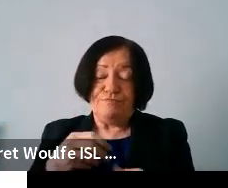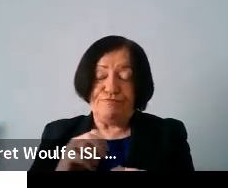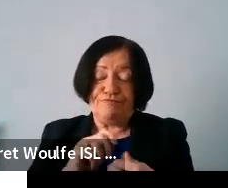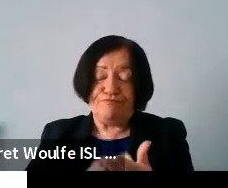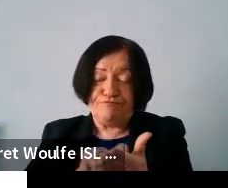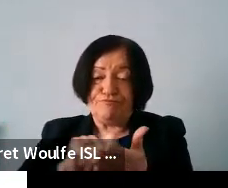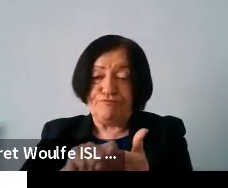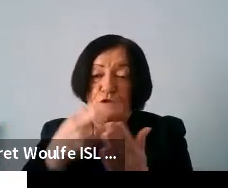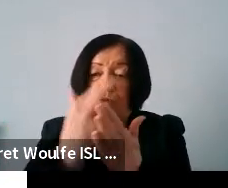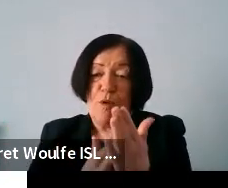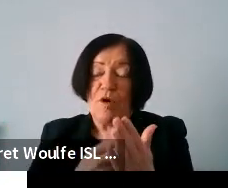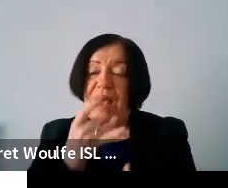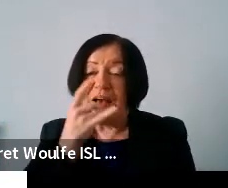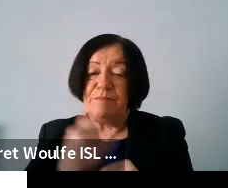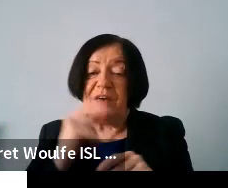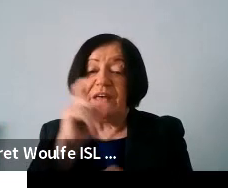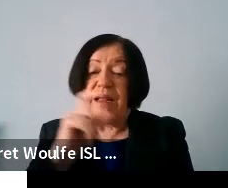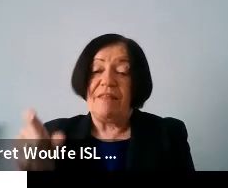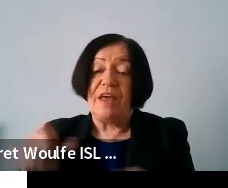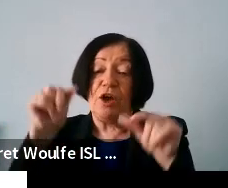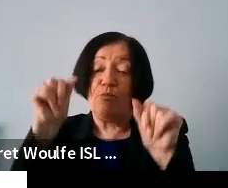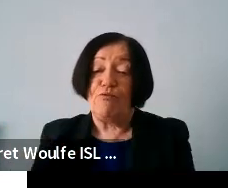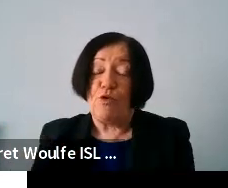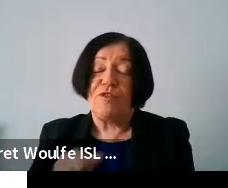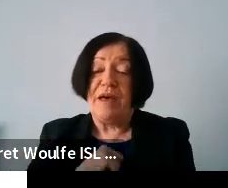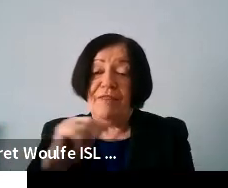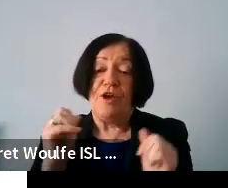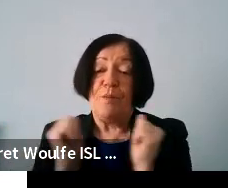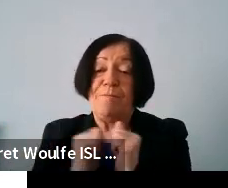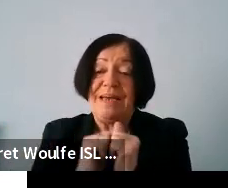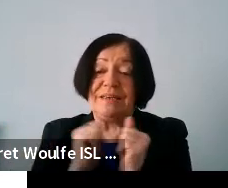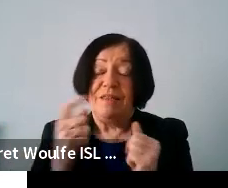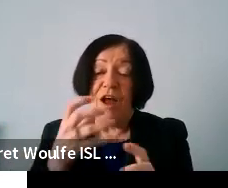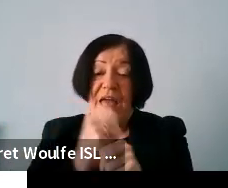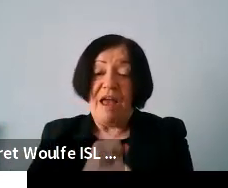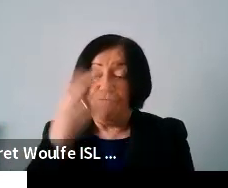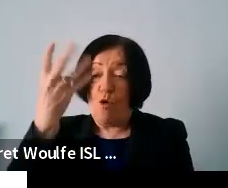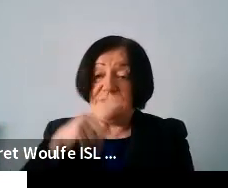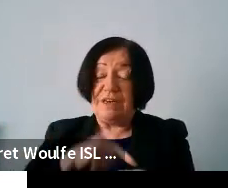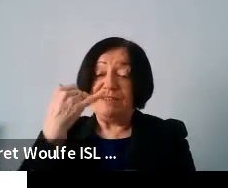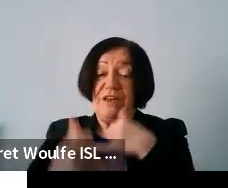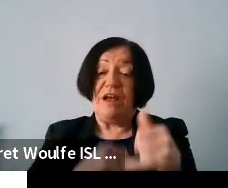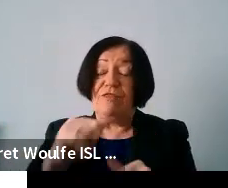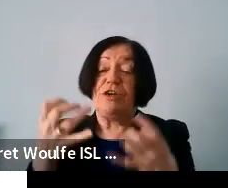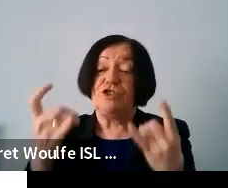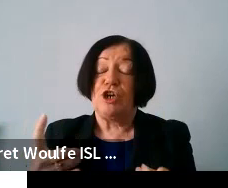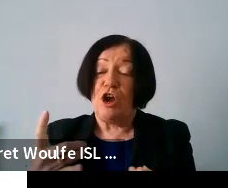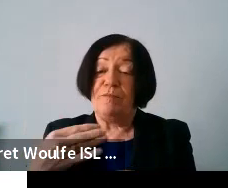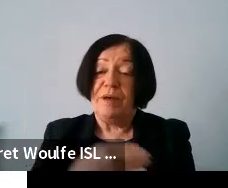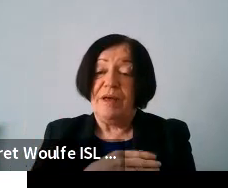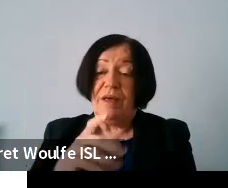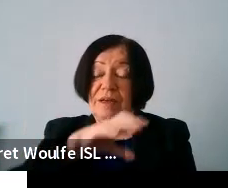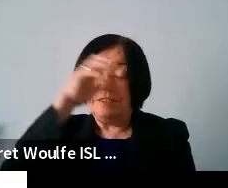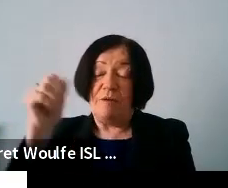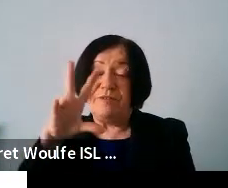are requested by the council and they approve them at their meetings that are held four times a year and they're chaired by the top